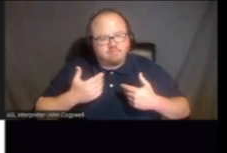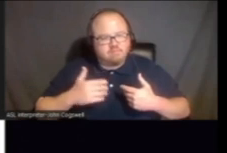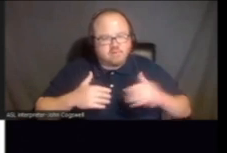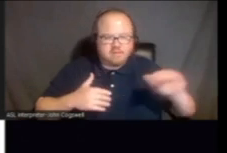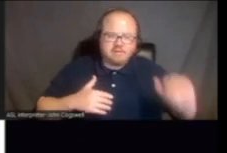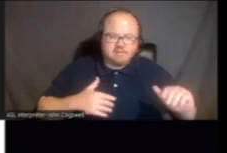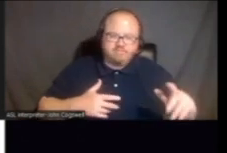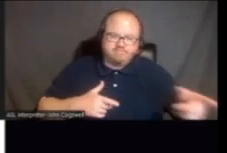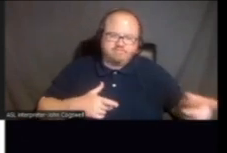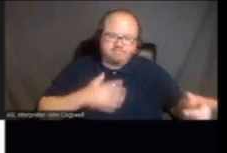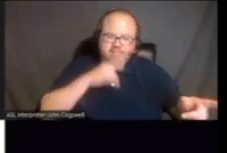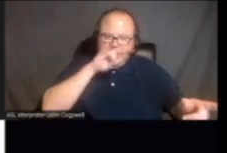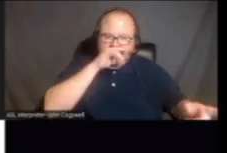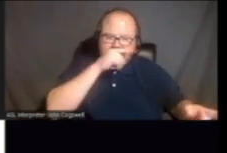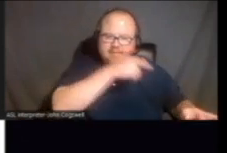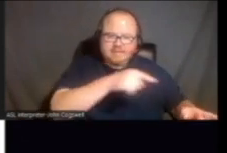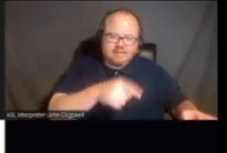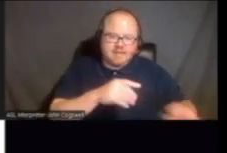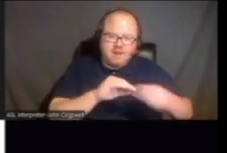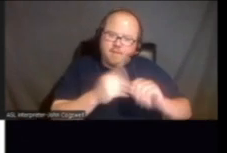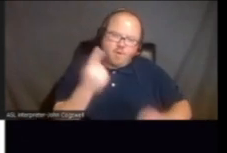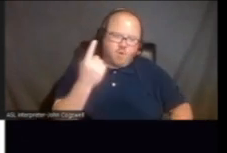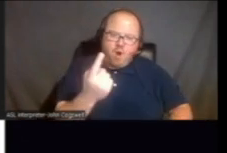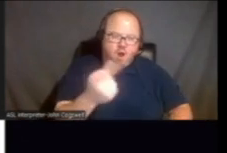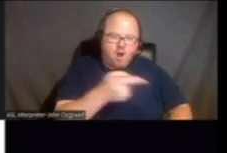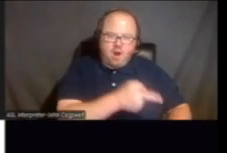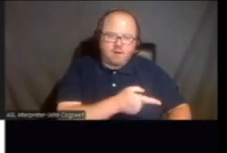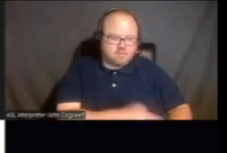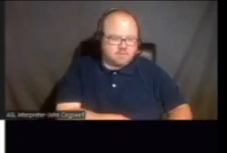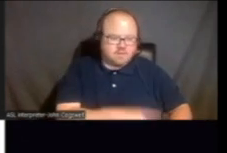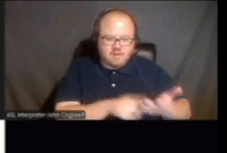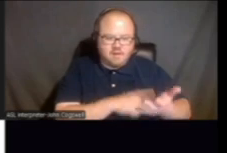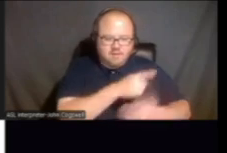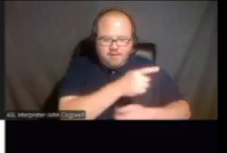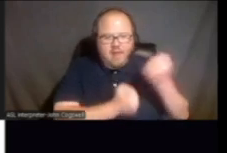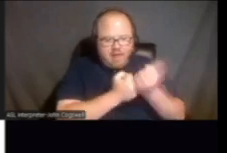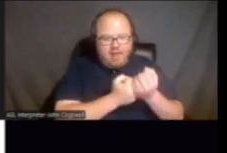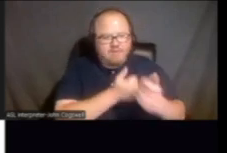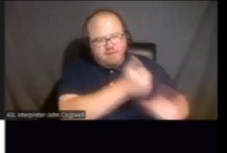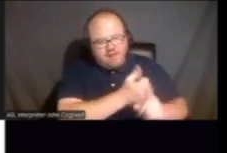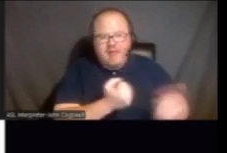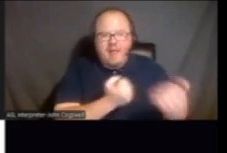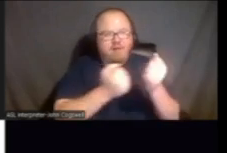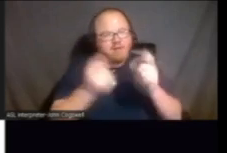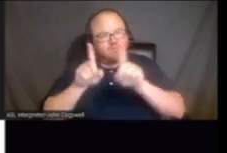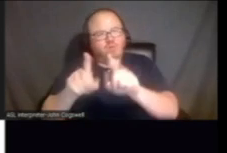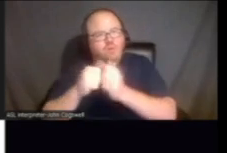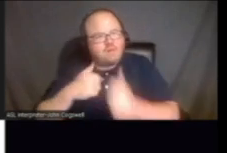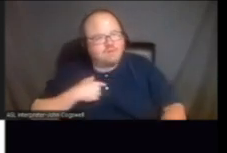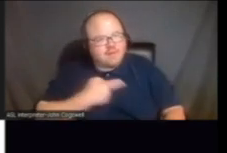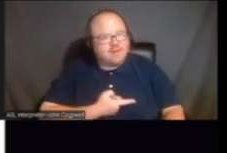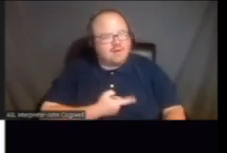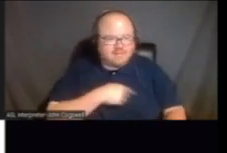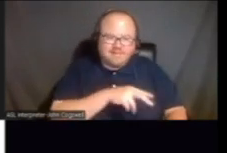my kids are, are they're number one, like, and sometimes they advocate with me. Right. And I'm like, ah, you know,